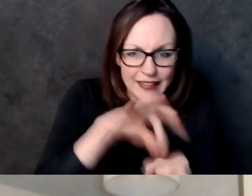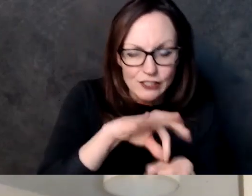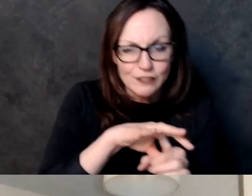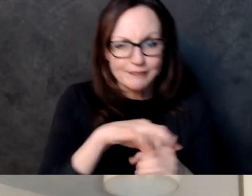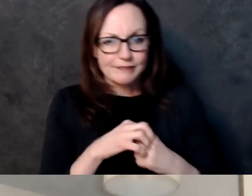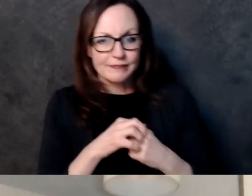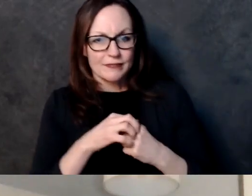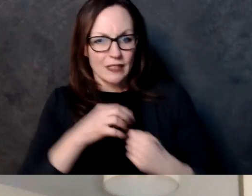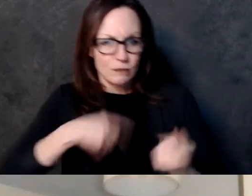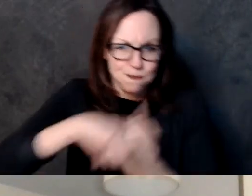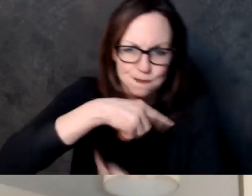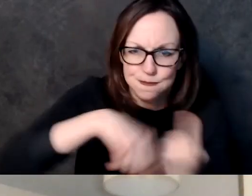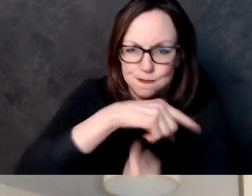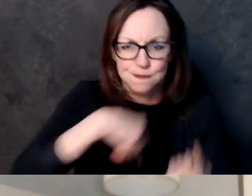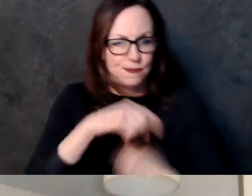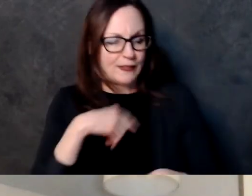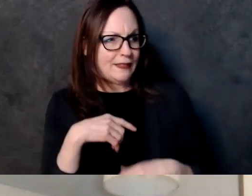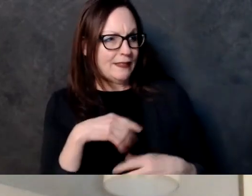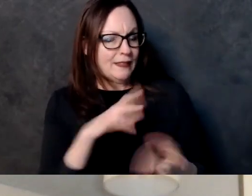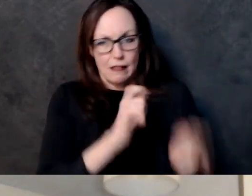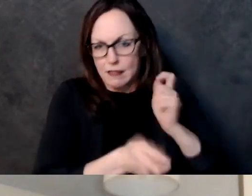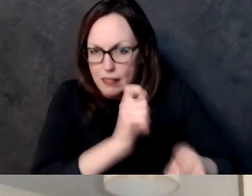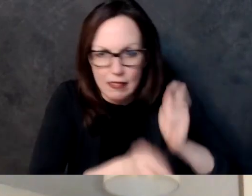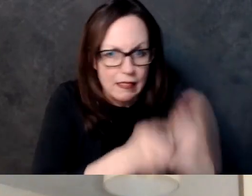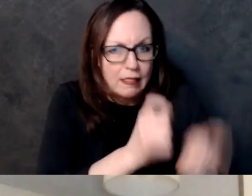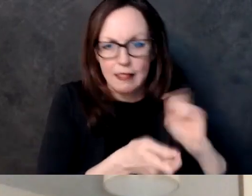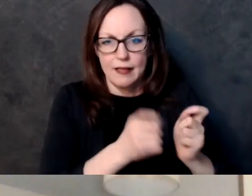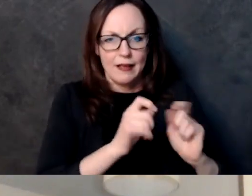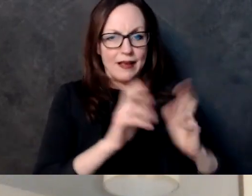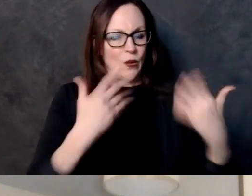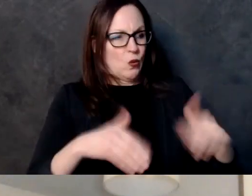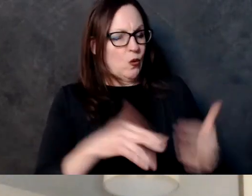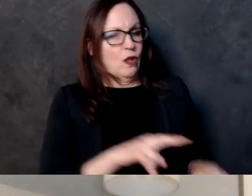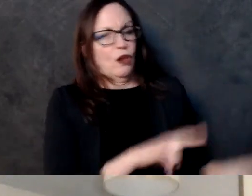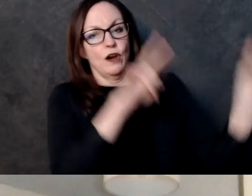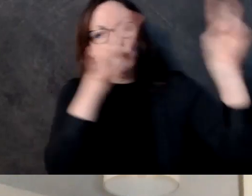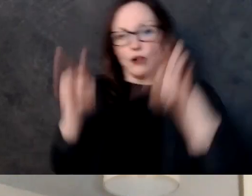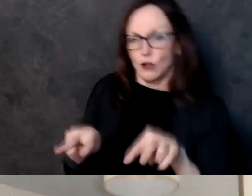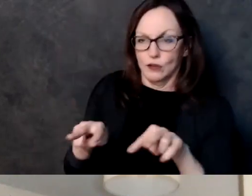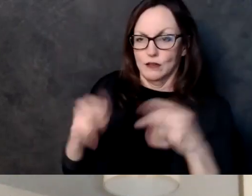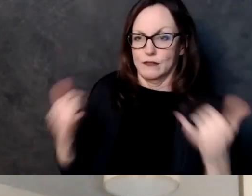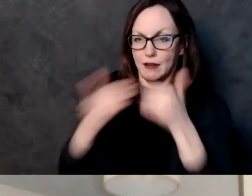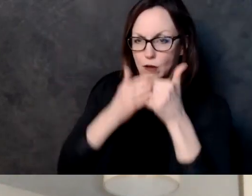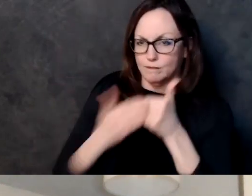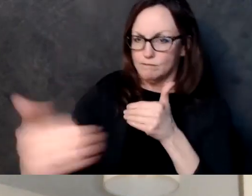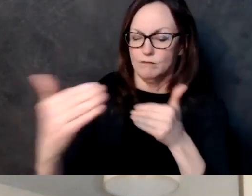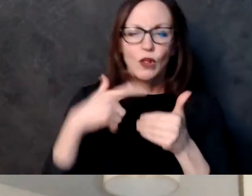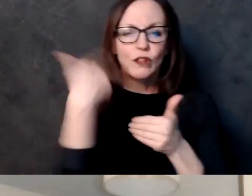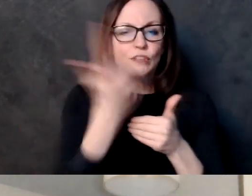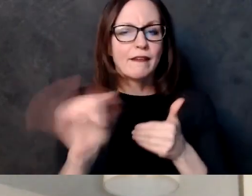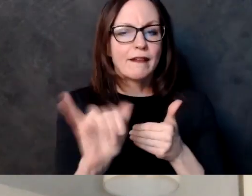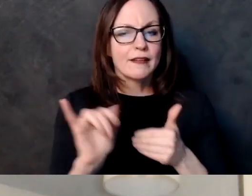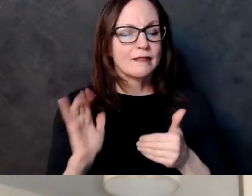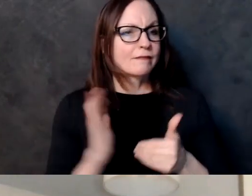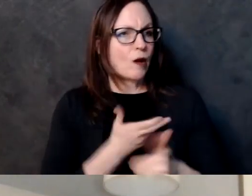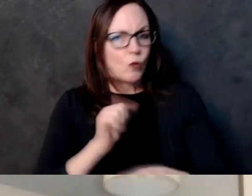the premise of that question the 2020 election was not disputed in fact multiple experts it was over and over and over